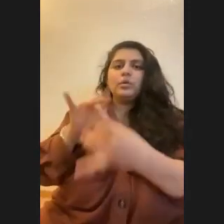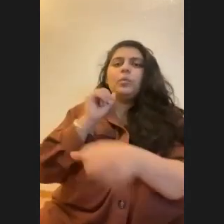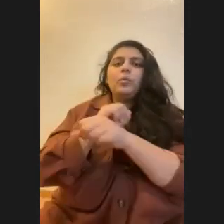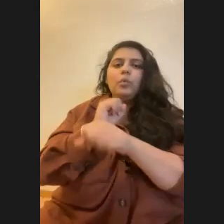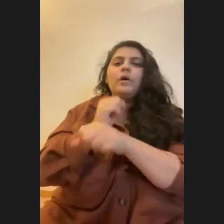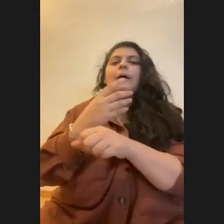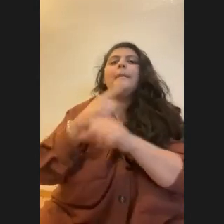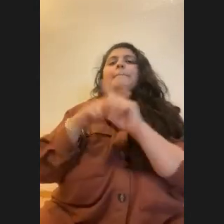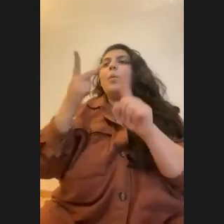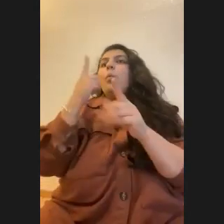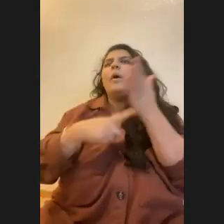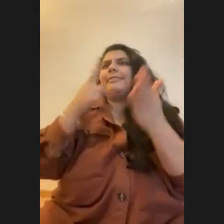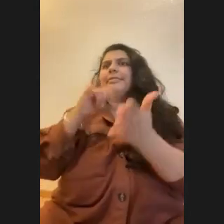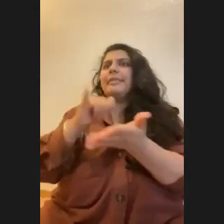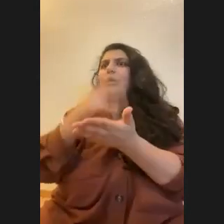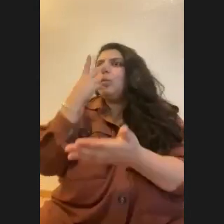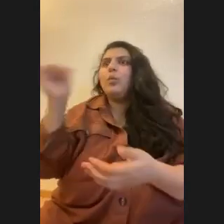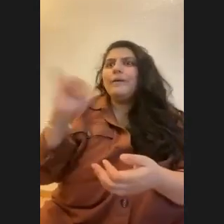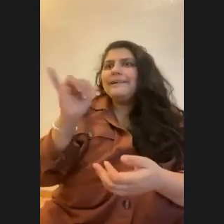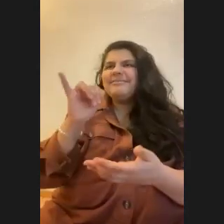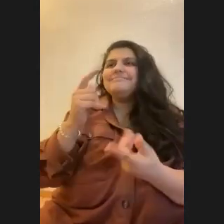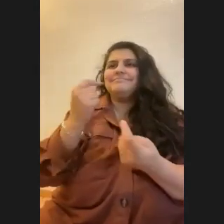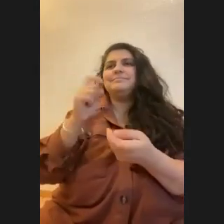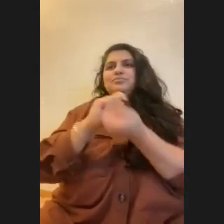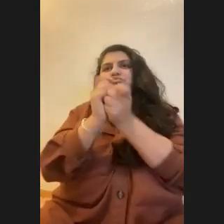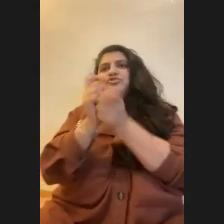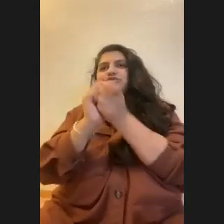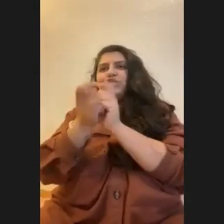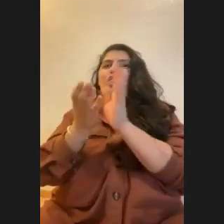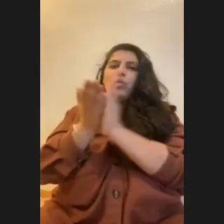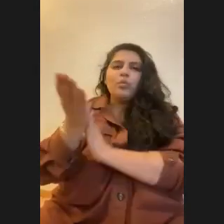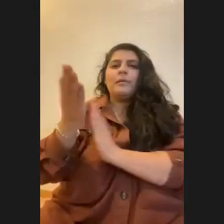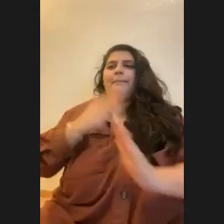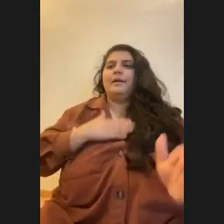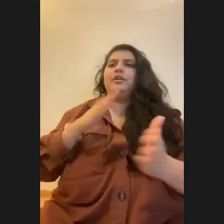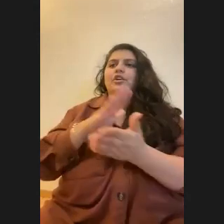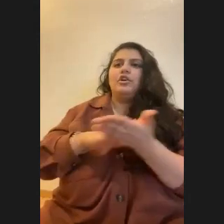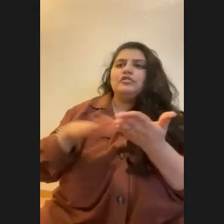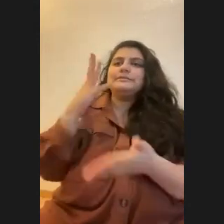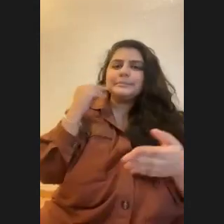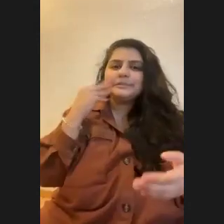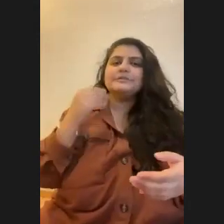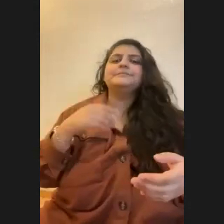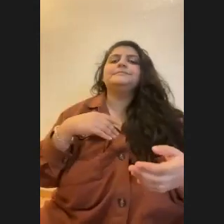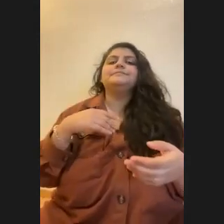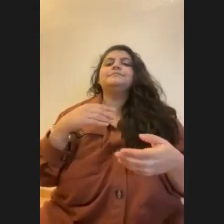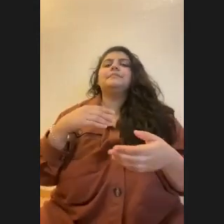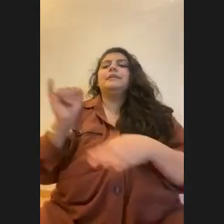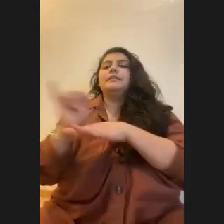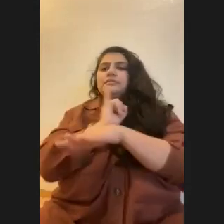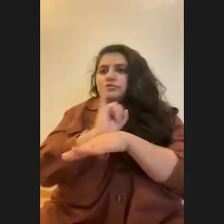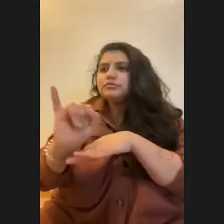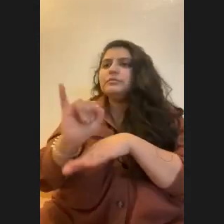how that looked kind of changed throughout my college career and like what I experienced in terms of internships and research and